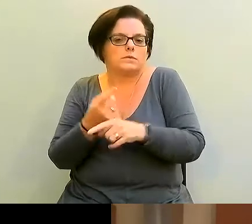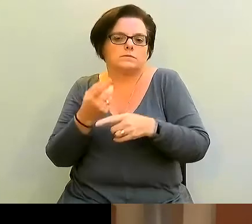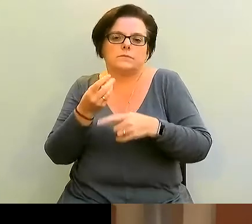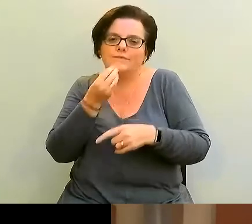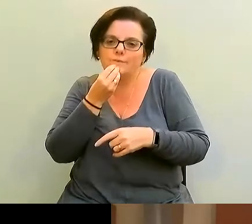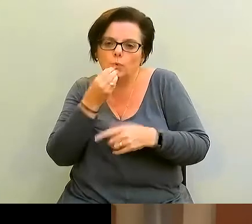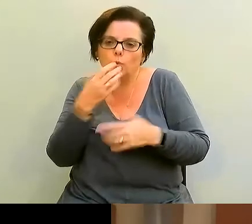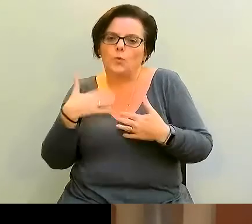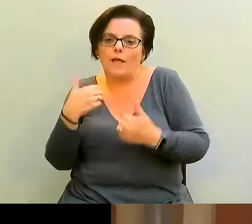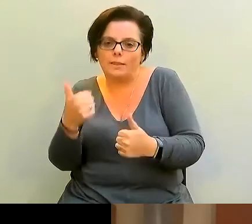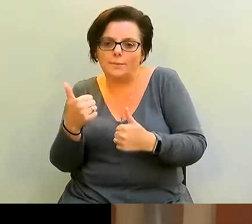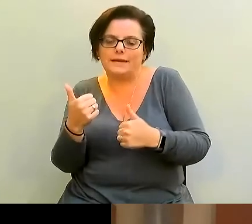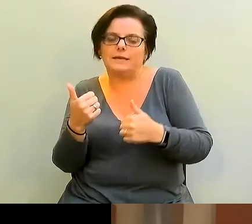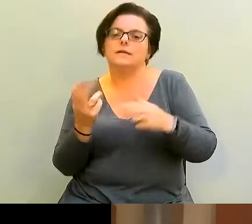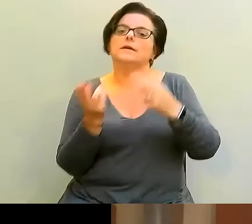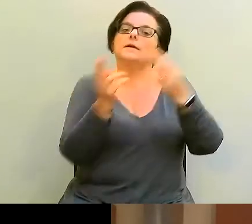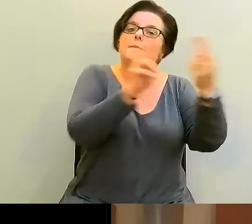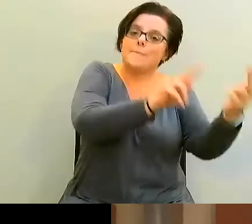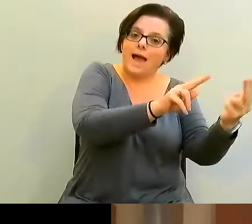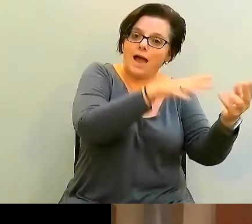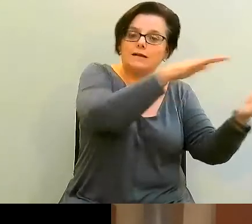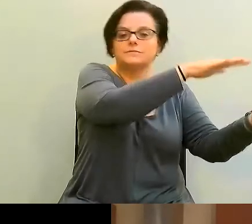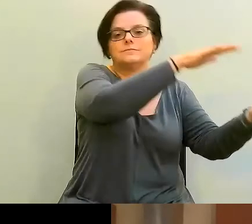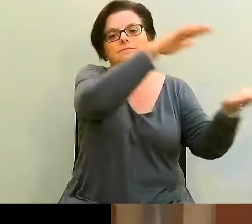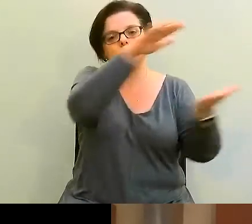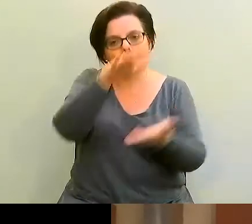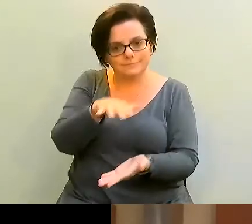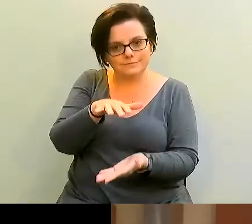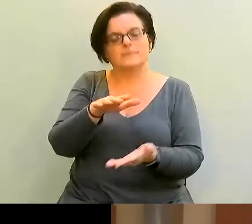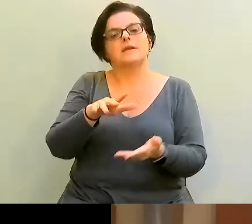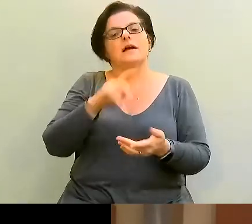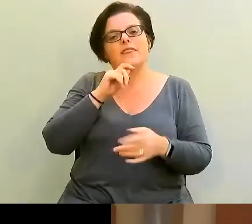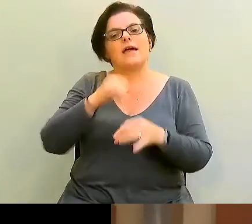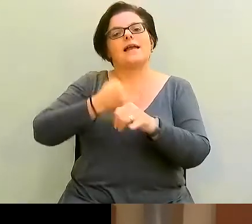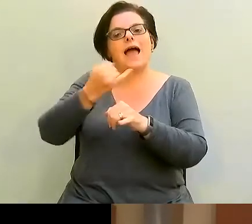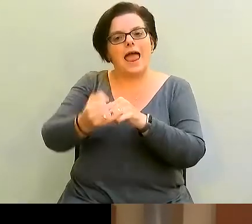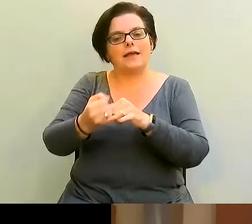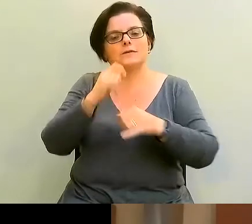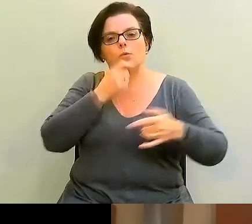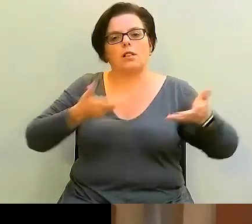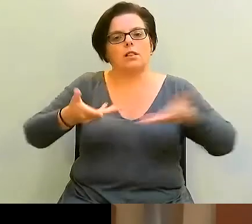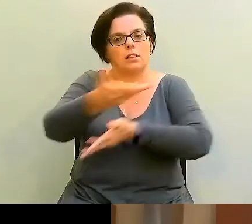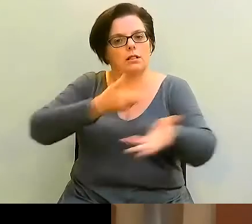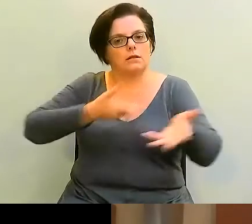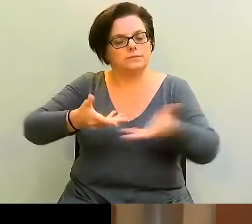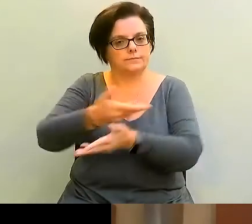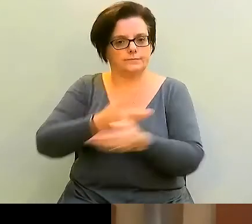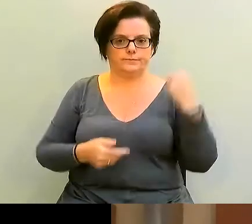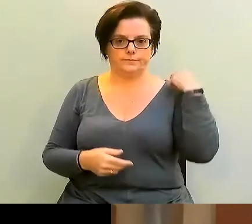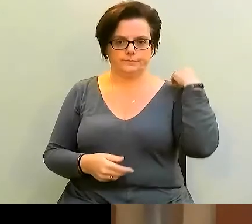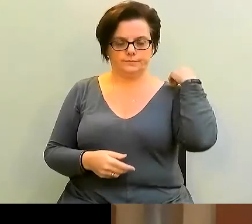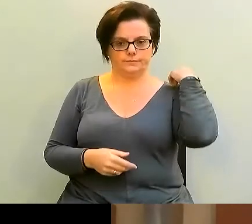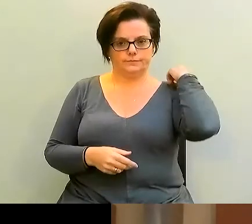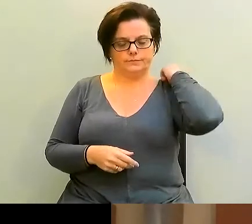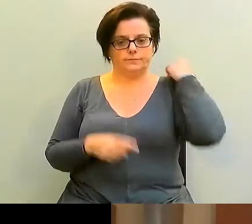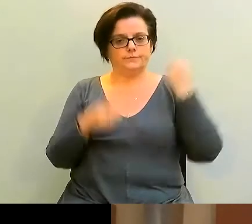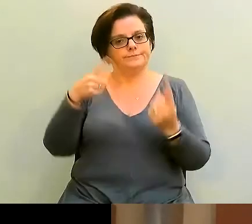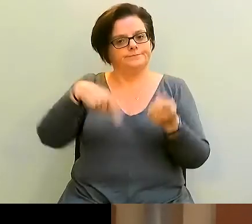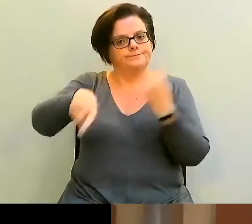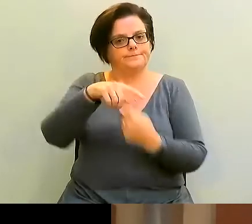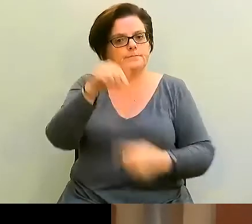bring it all together. And then she and I are going to have a chat at the end. For those of you who are familiar with Zoom,